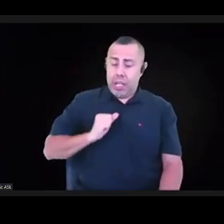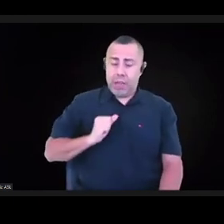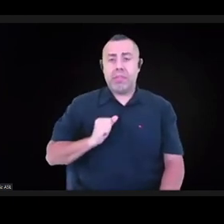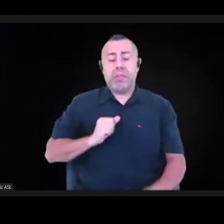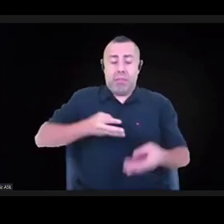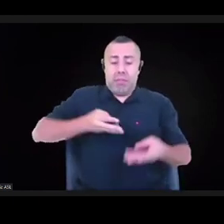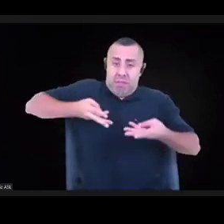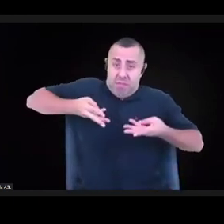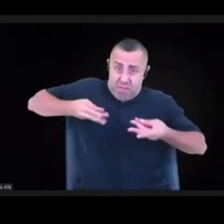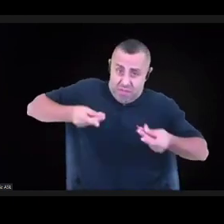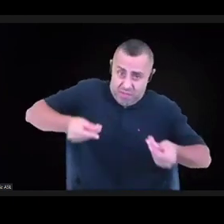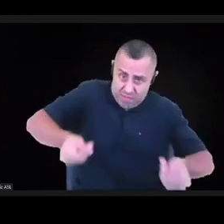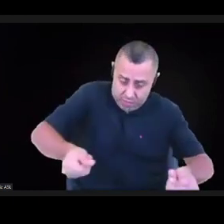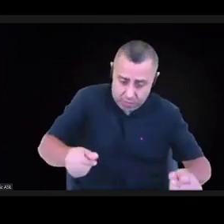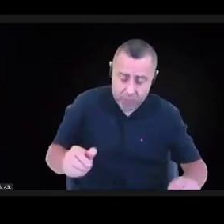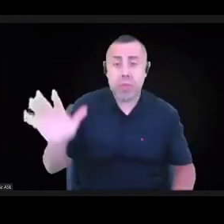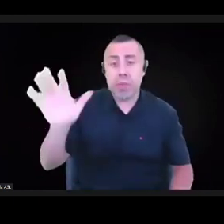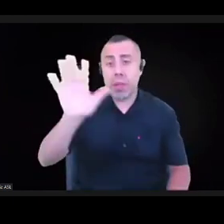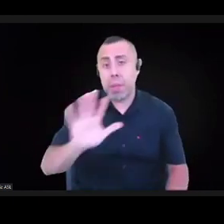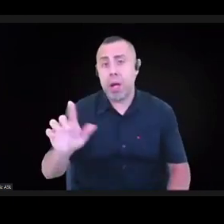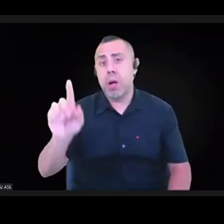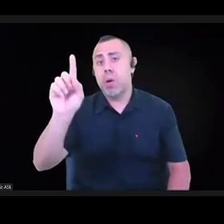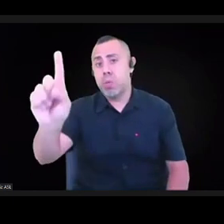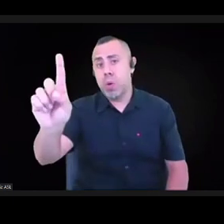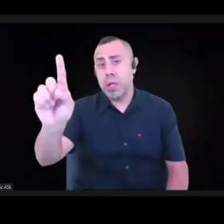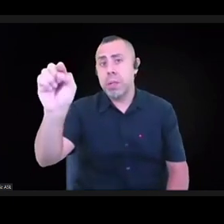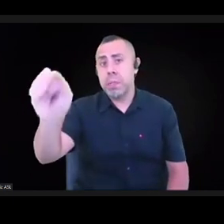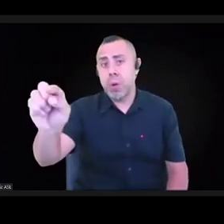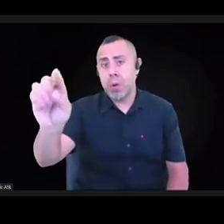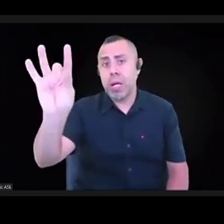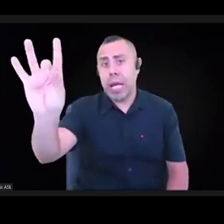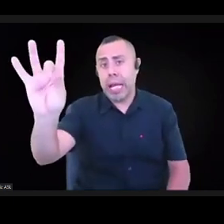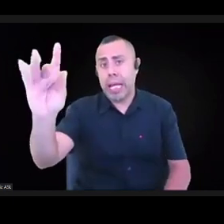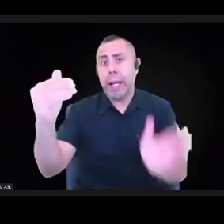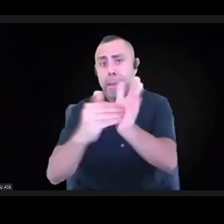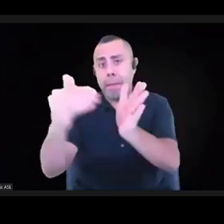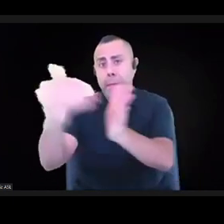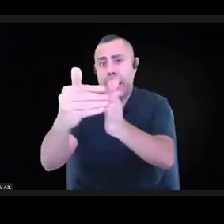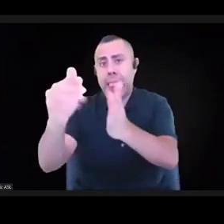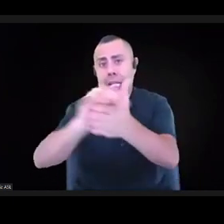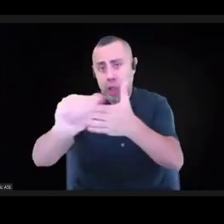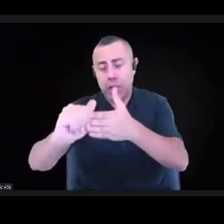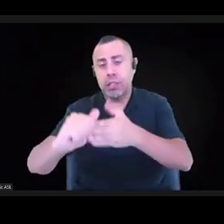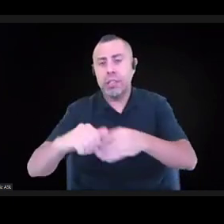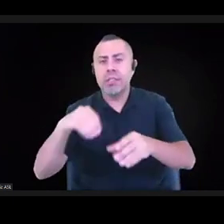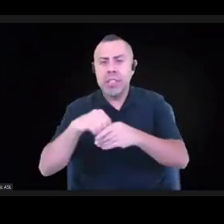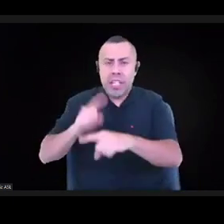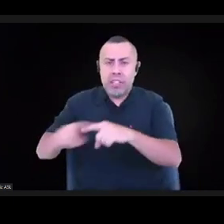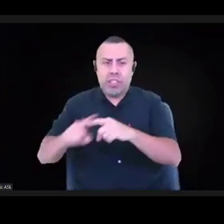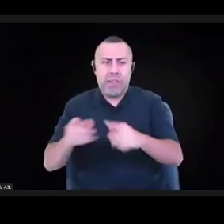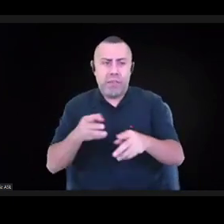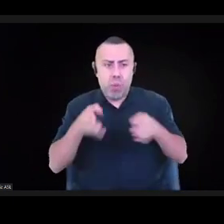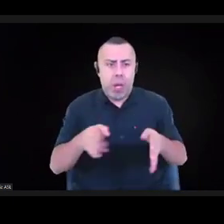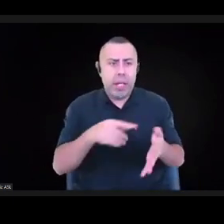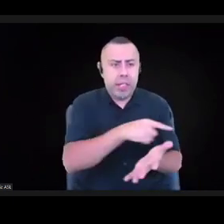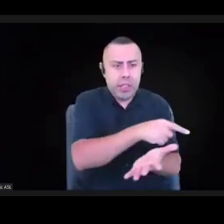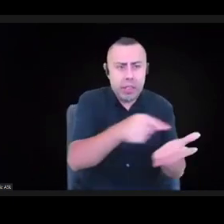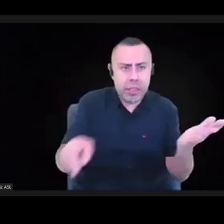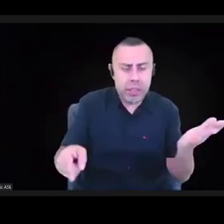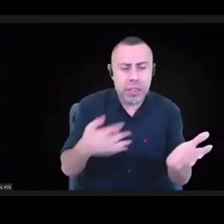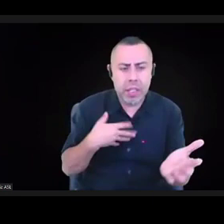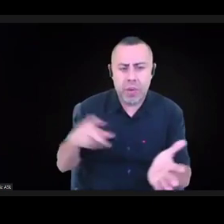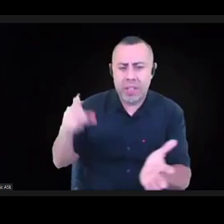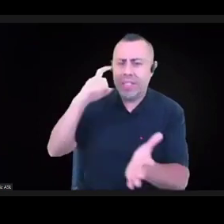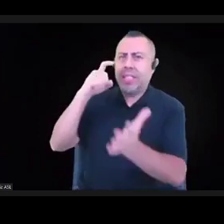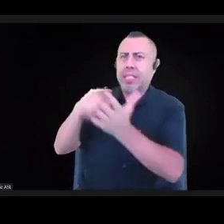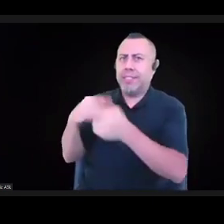interventions. I just want to lift up the Artist Relief Fund from Ijeoma, both because it raised $620,000, which